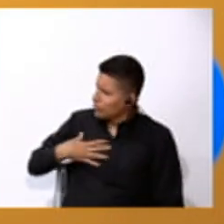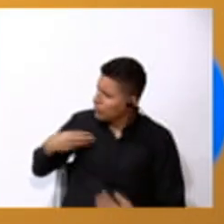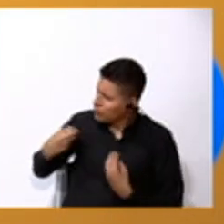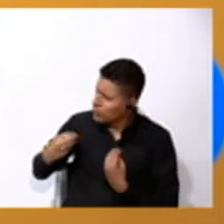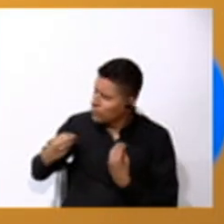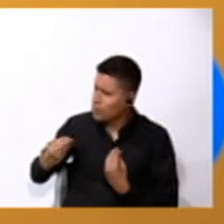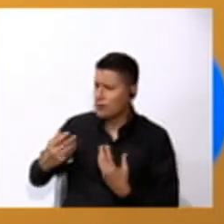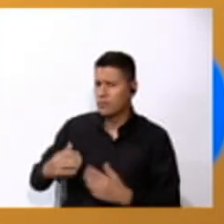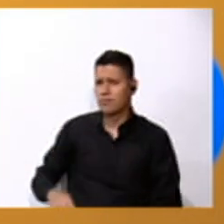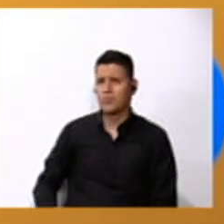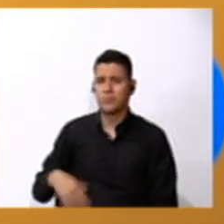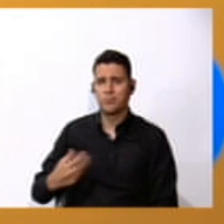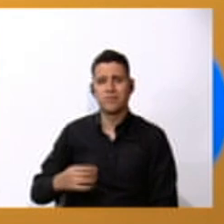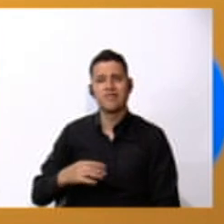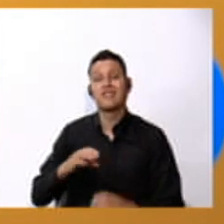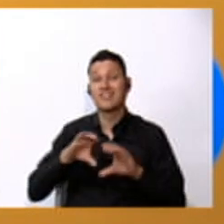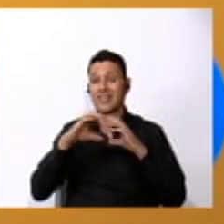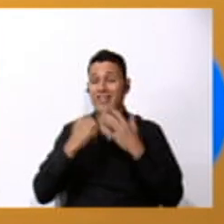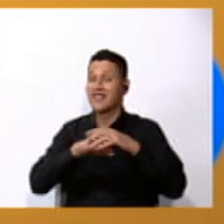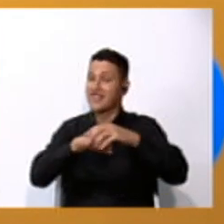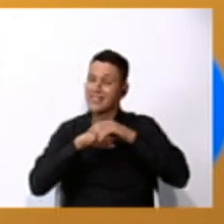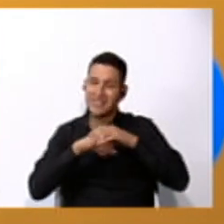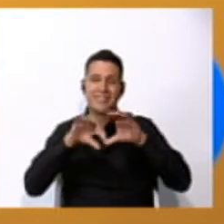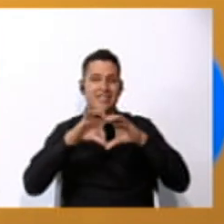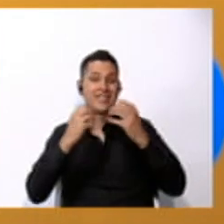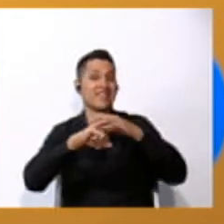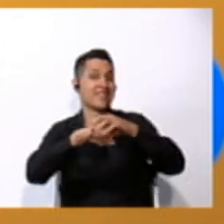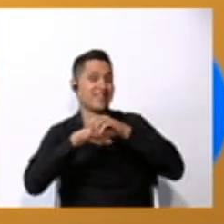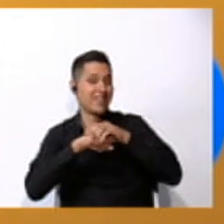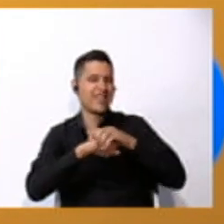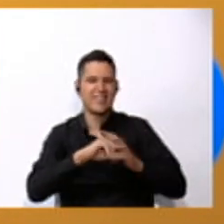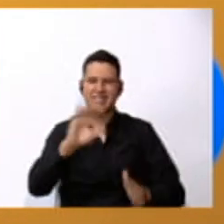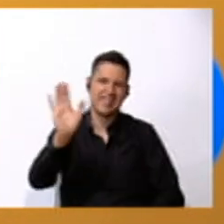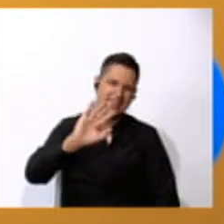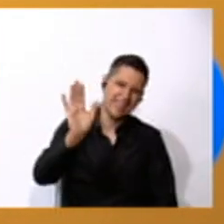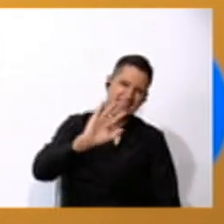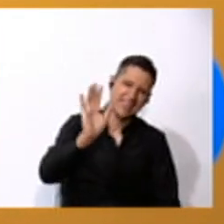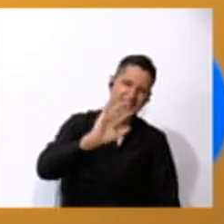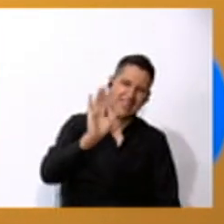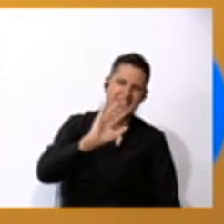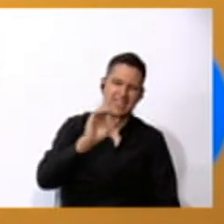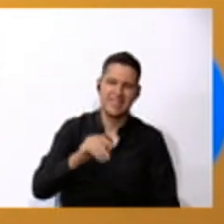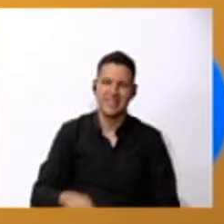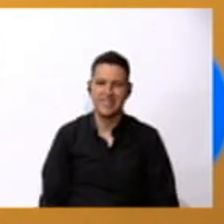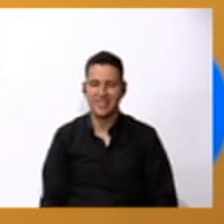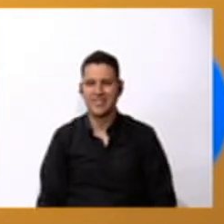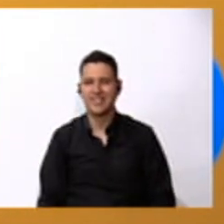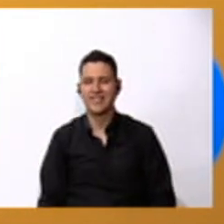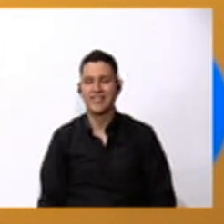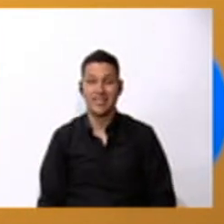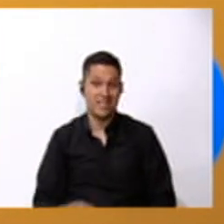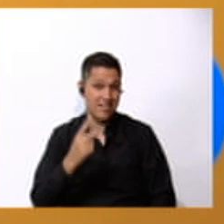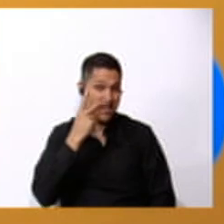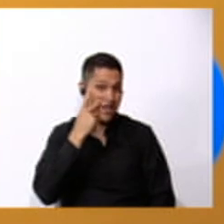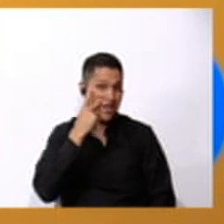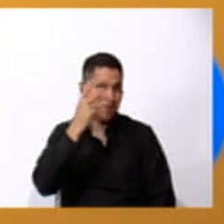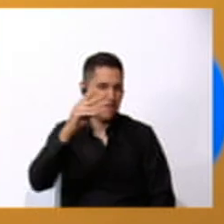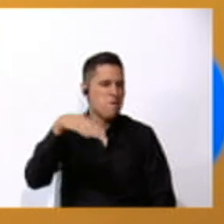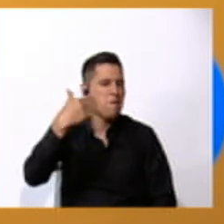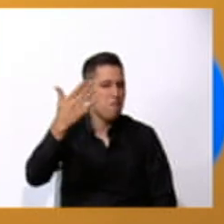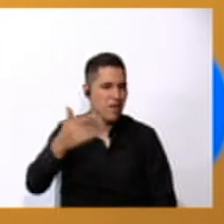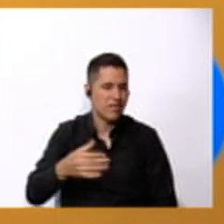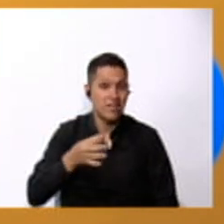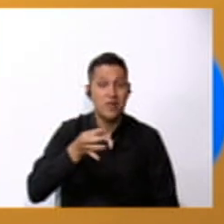class. The English class. The English class. Goodbye. And see you next